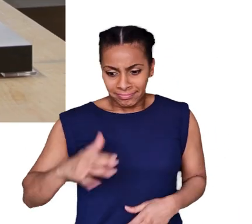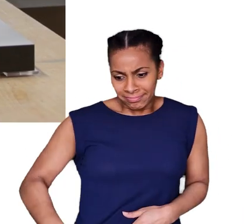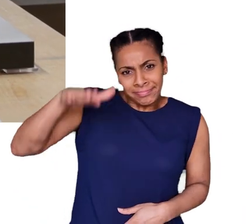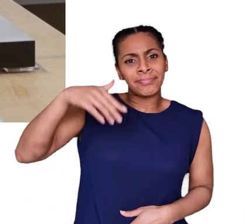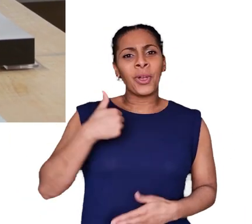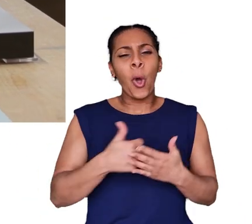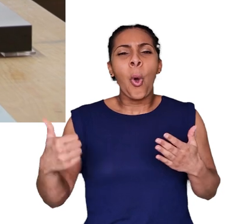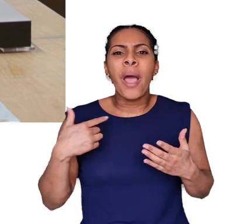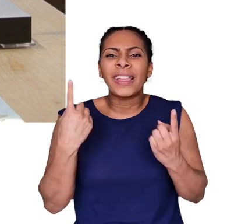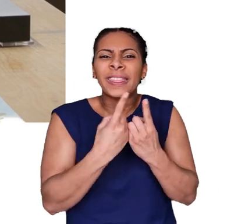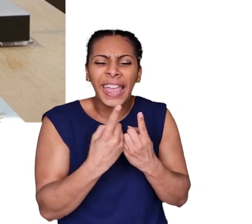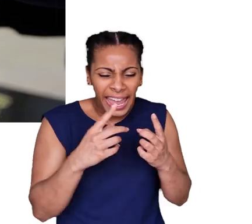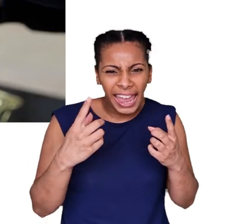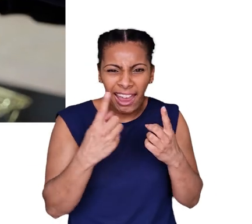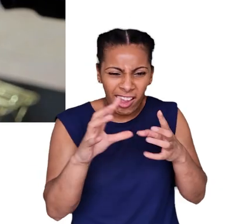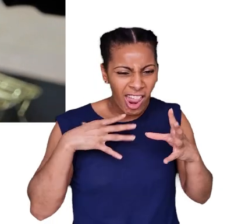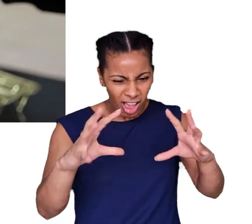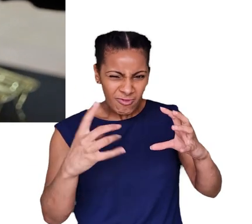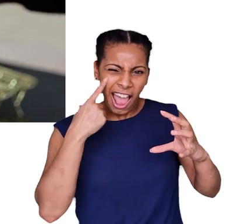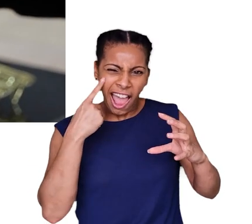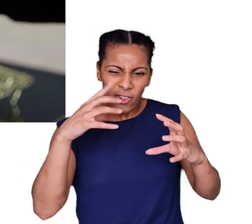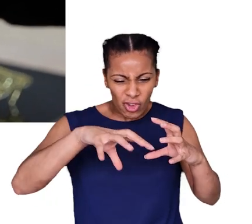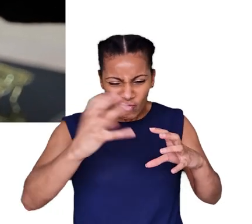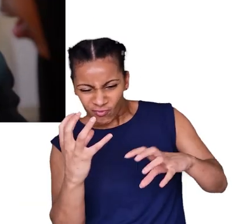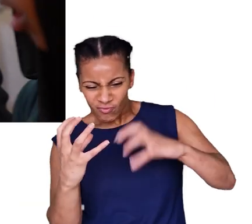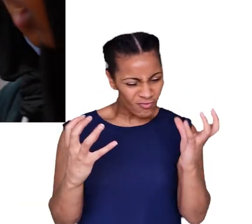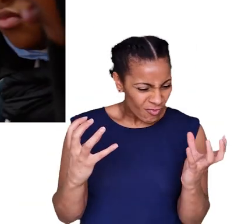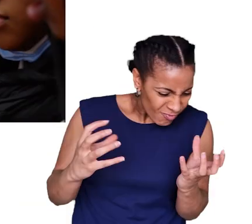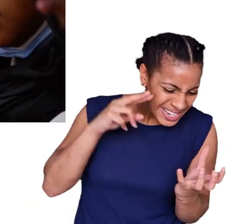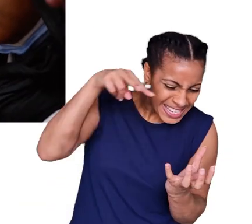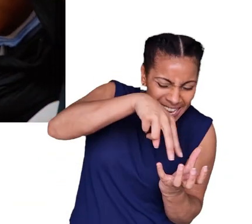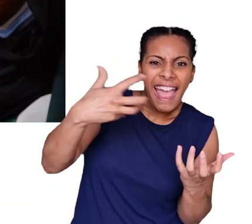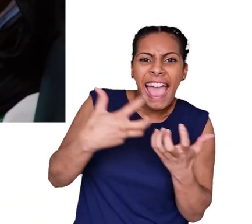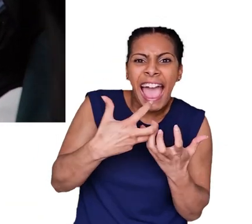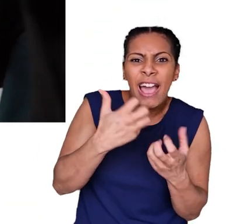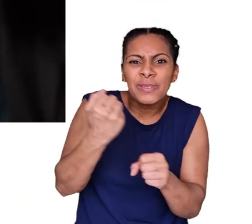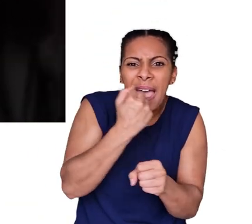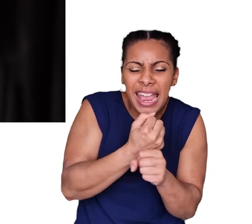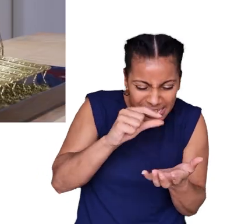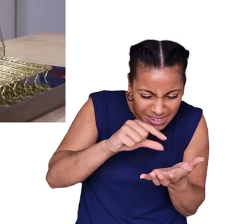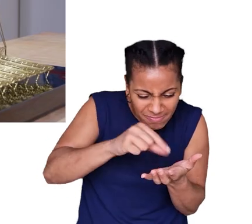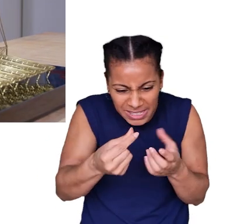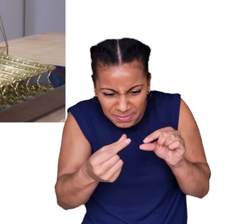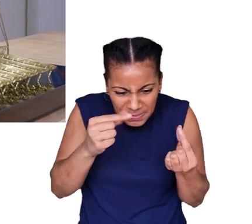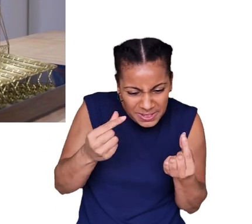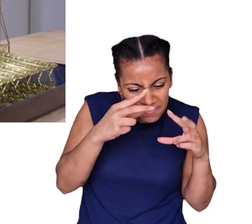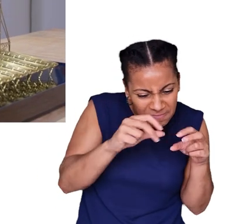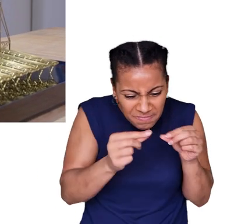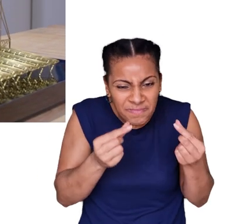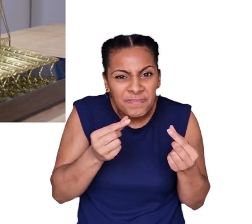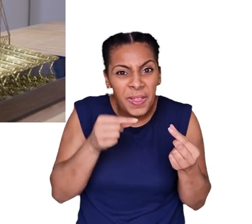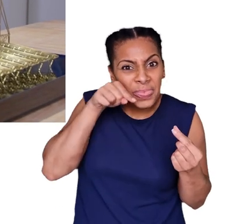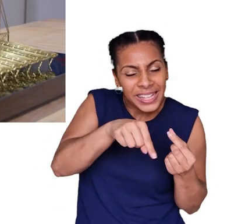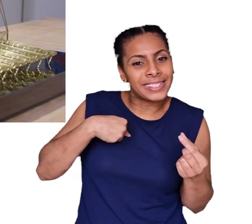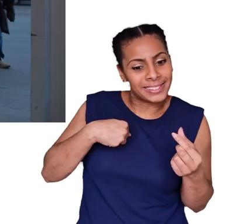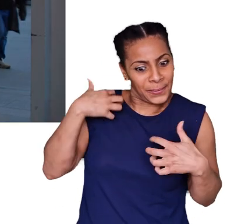apart. was always breaking things, having a look inside them, seeing how they worked, and seeing how individual parts were made, and that was always really